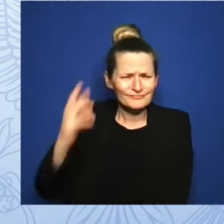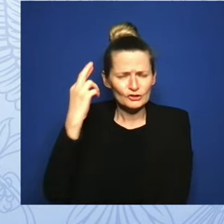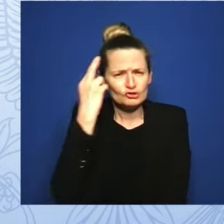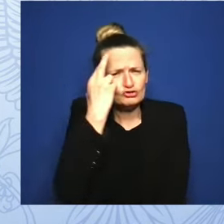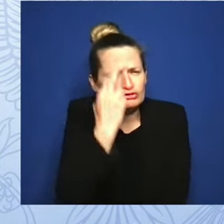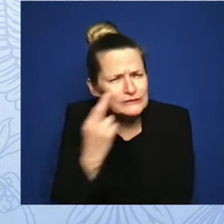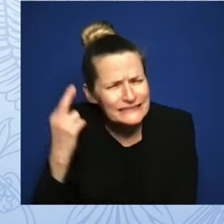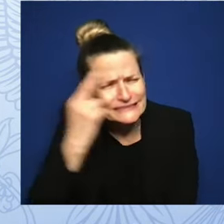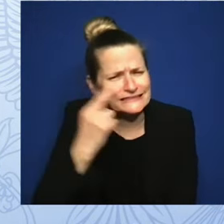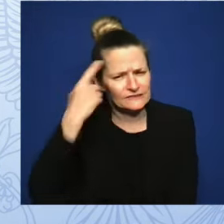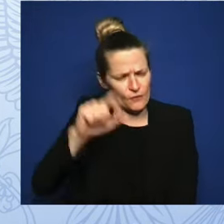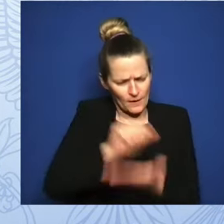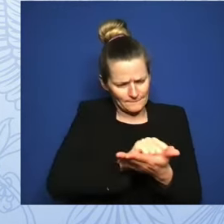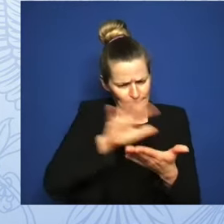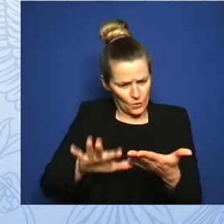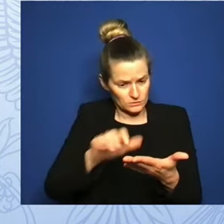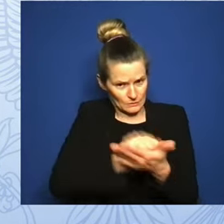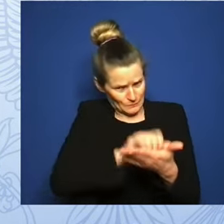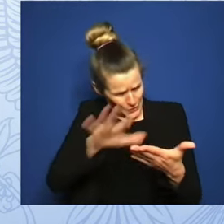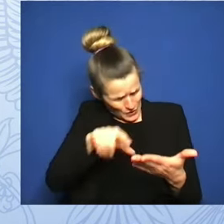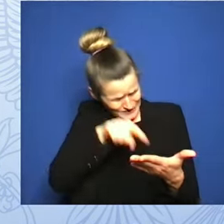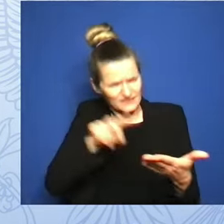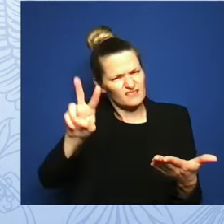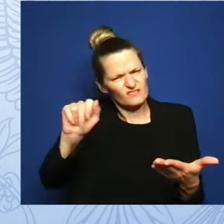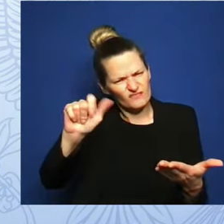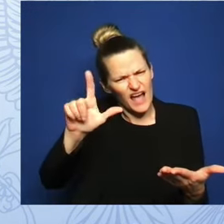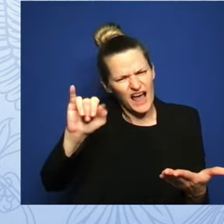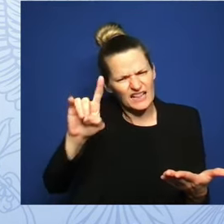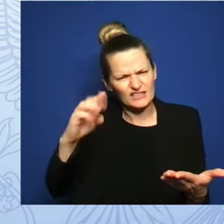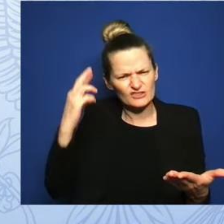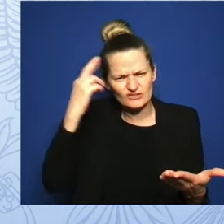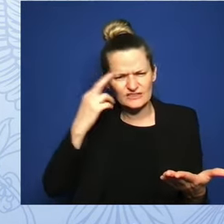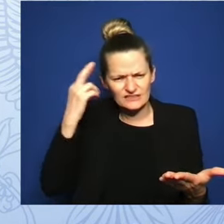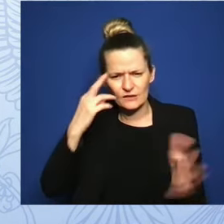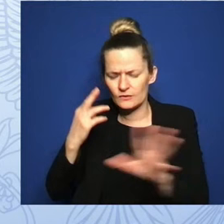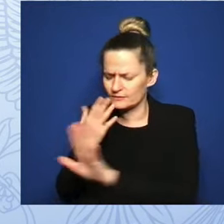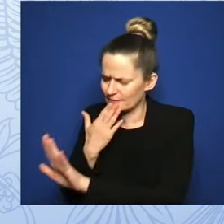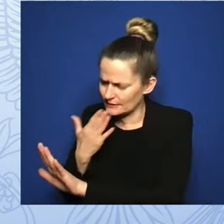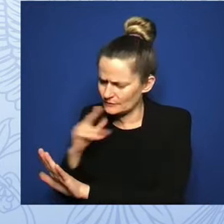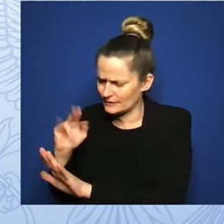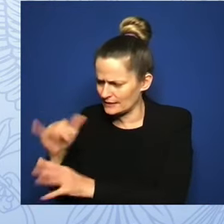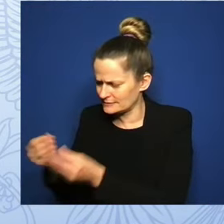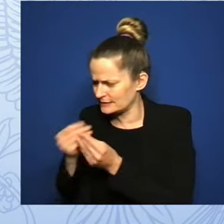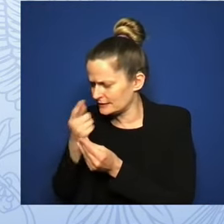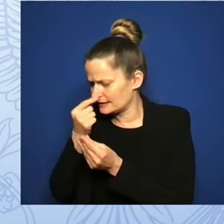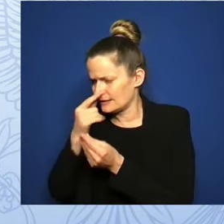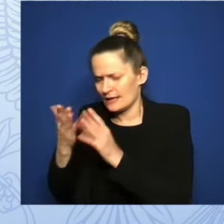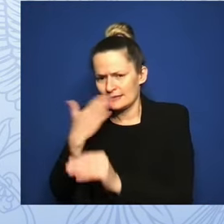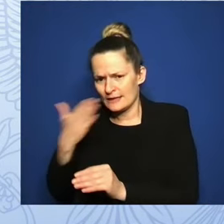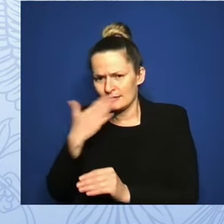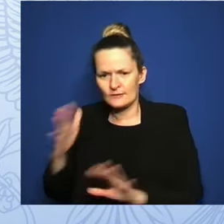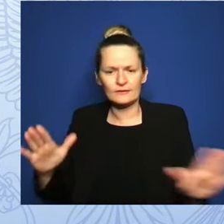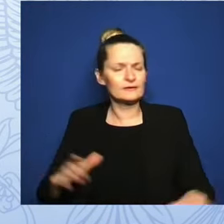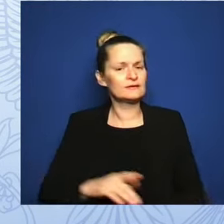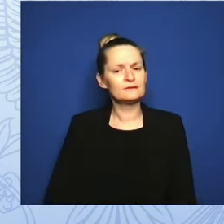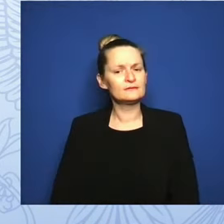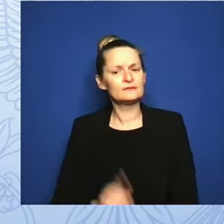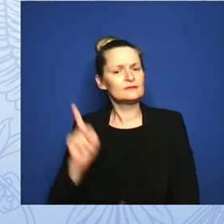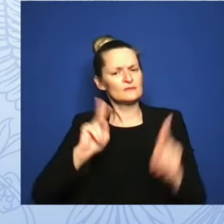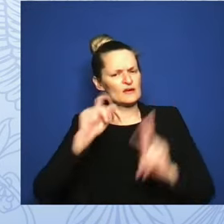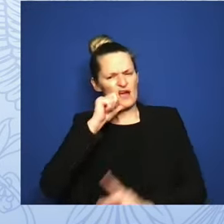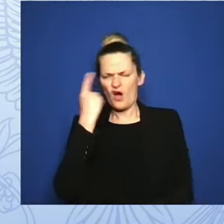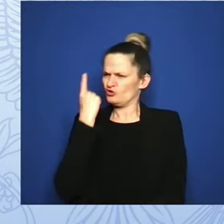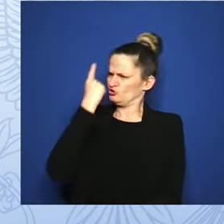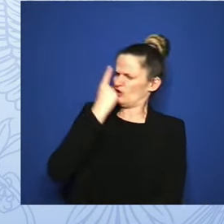prayed... Thank you. Thank you, Nancy. People don't realize that even prayed-for, planned pregnancies